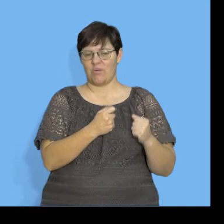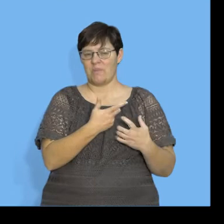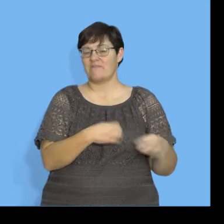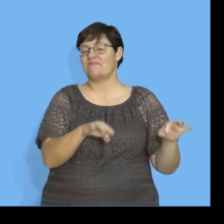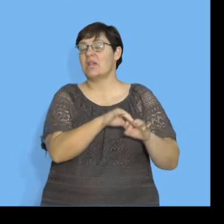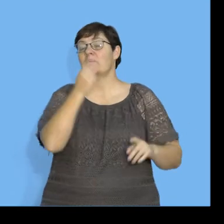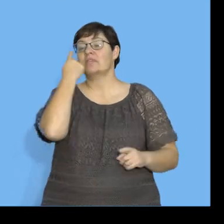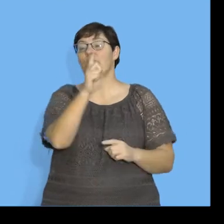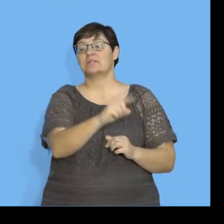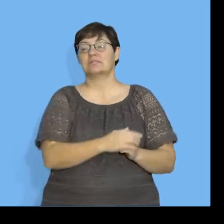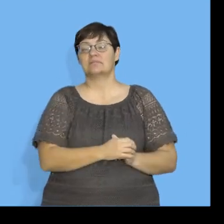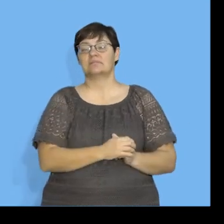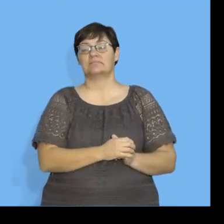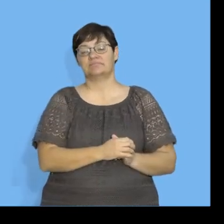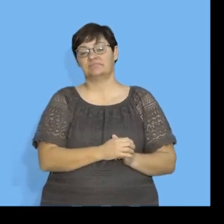to guess your value.